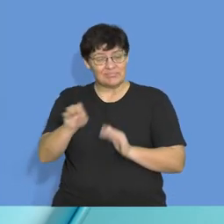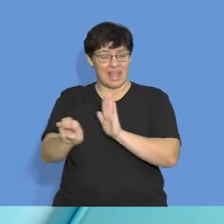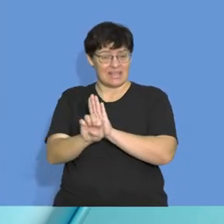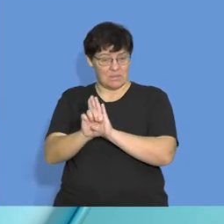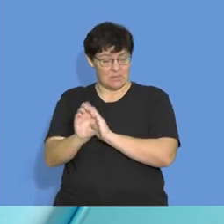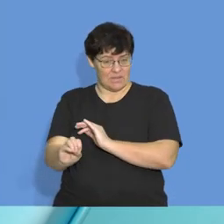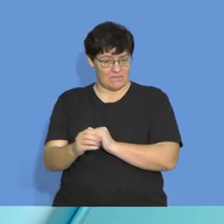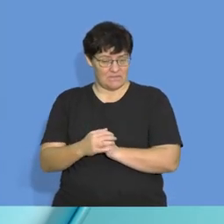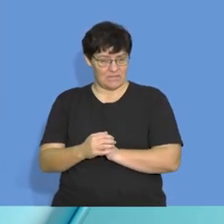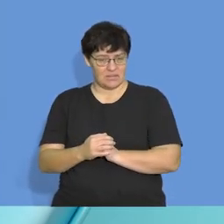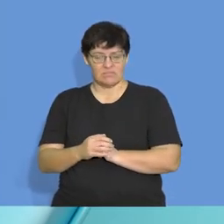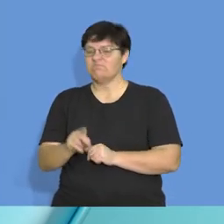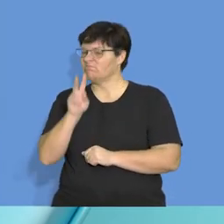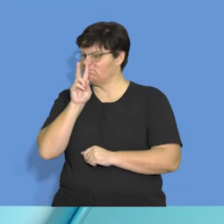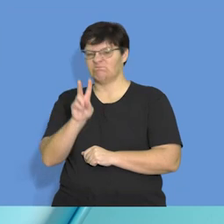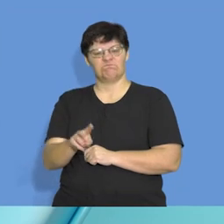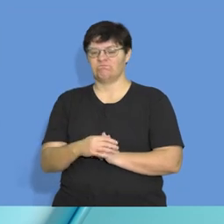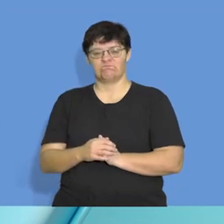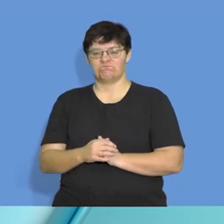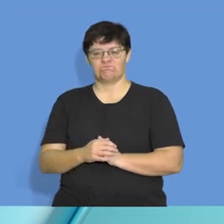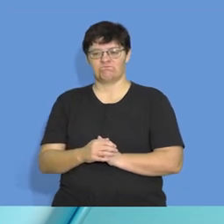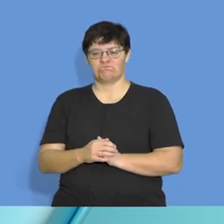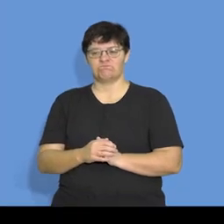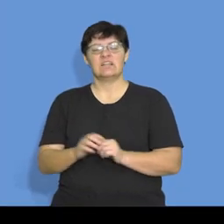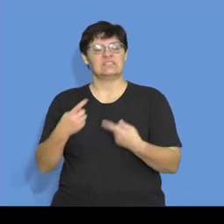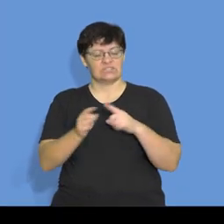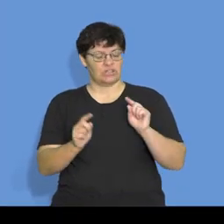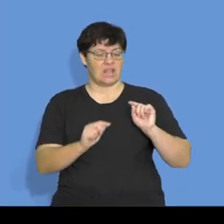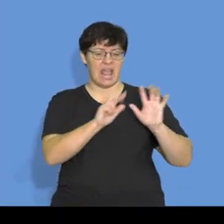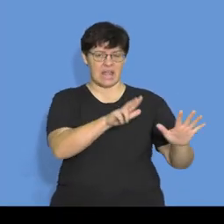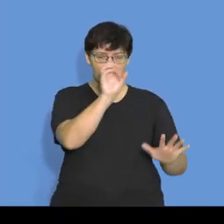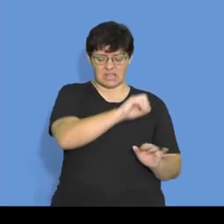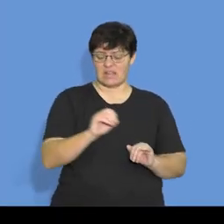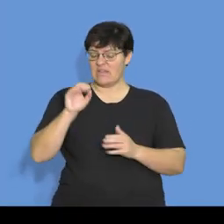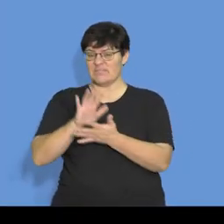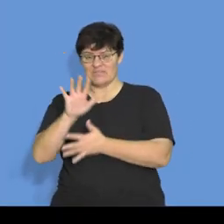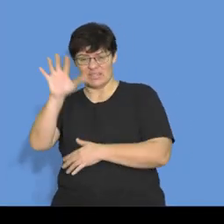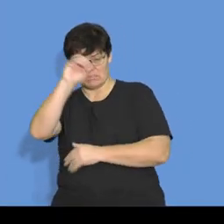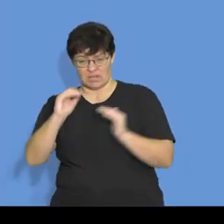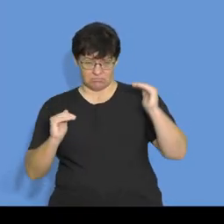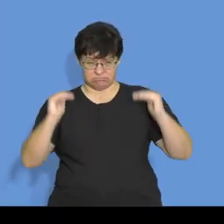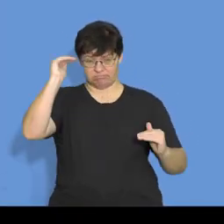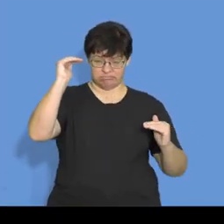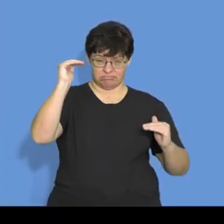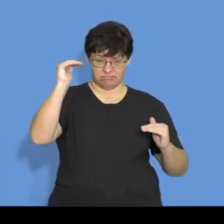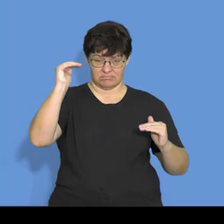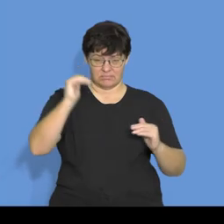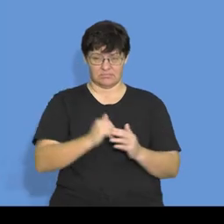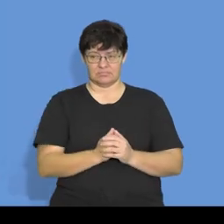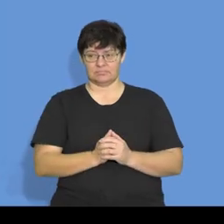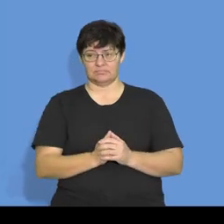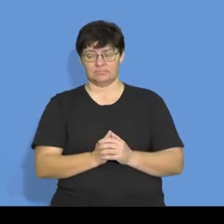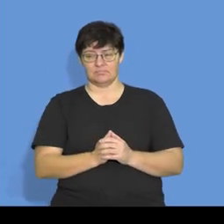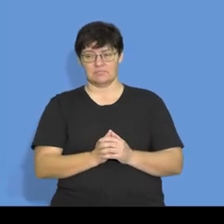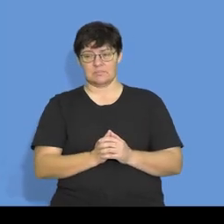here, we can clearly see that there's disparity. Why? 8% and